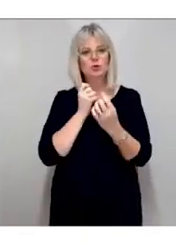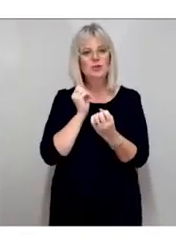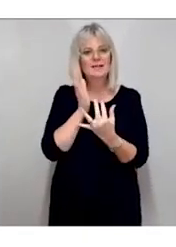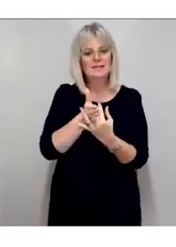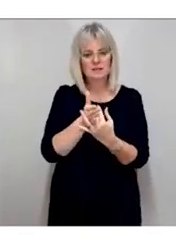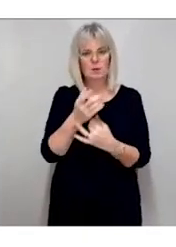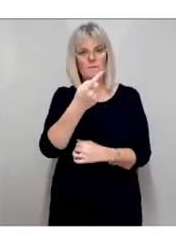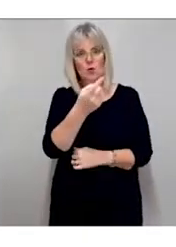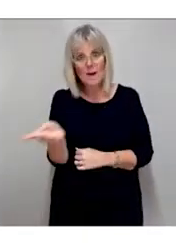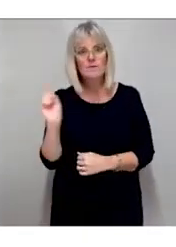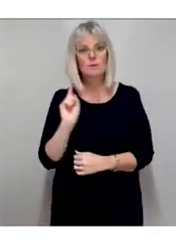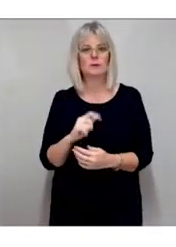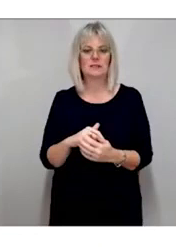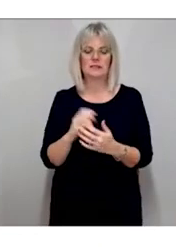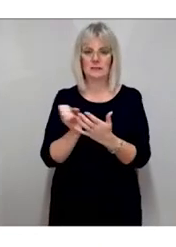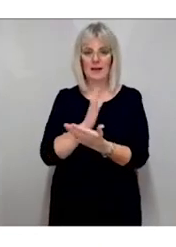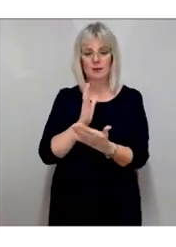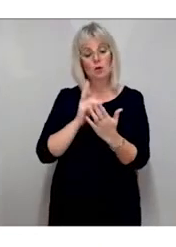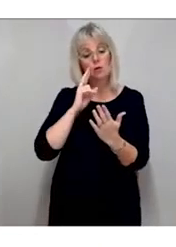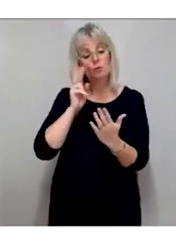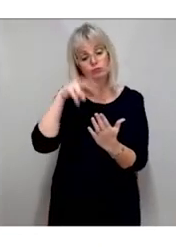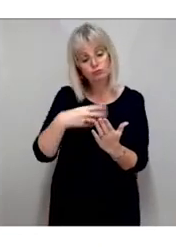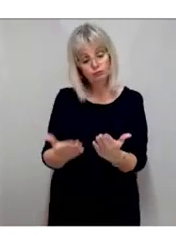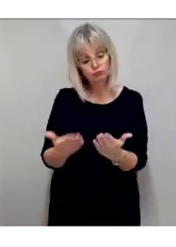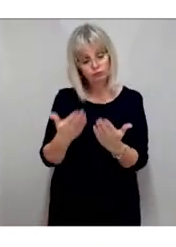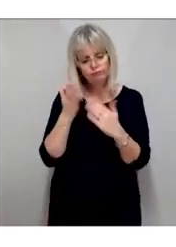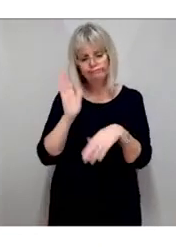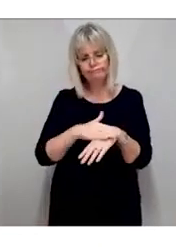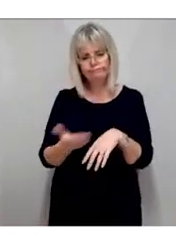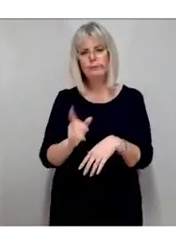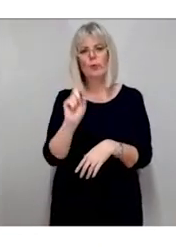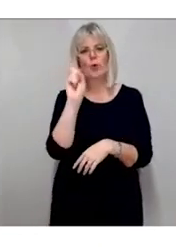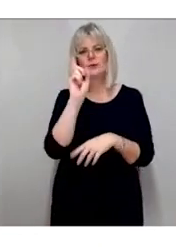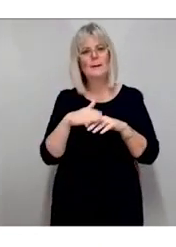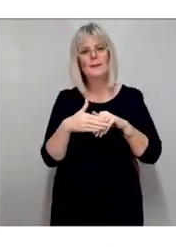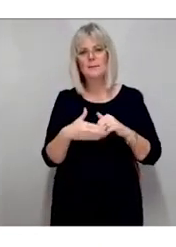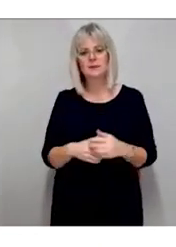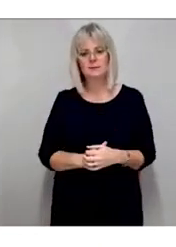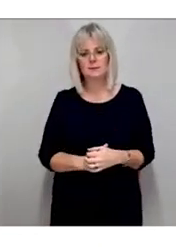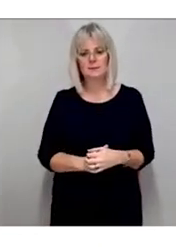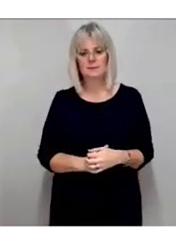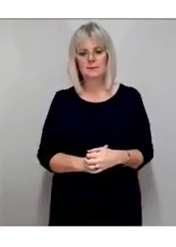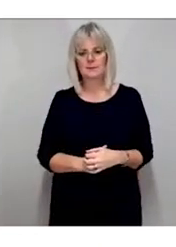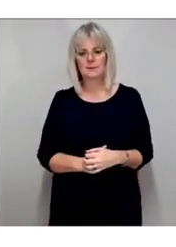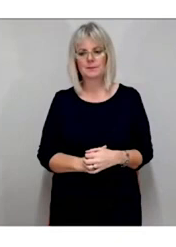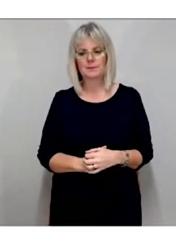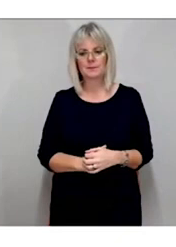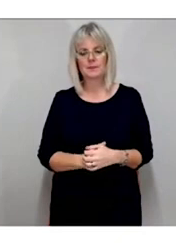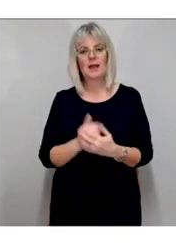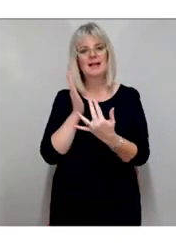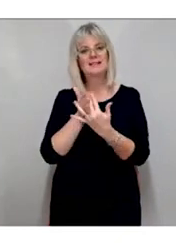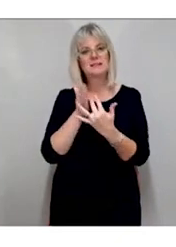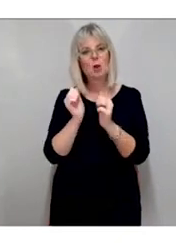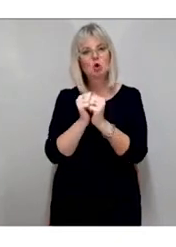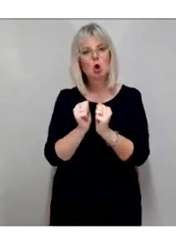ensuring that it can be easily read regardless of impairment. Accessible document standards include traditional